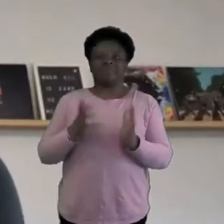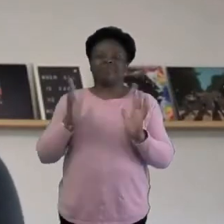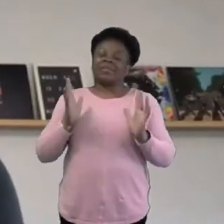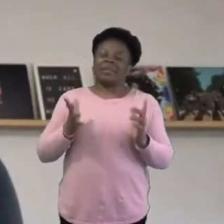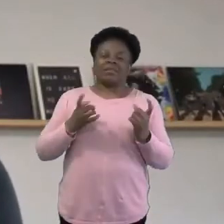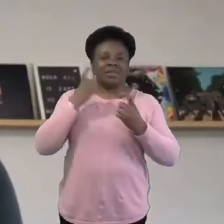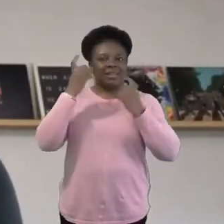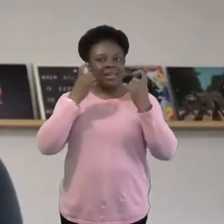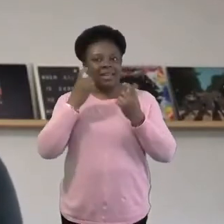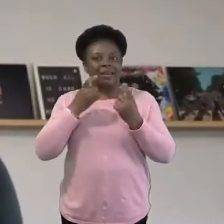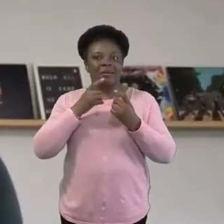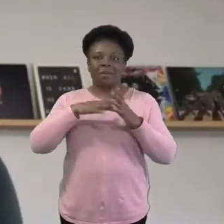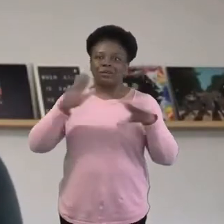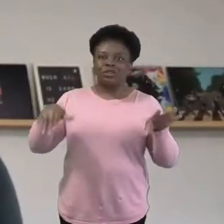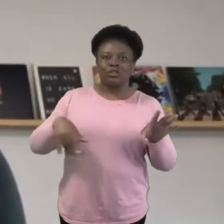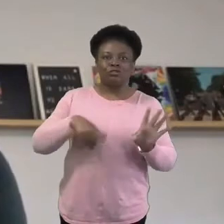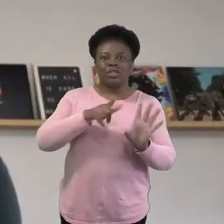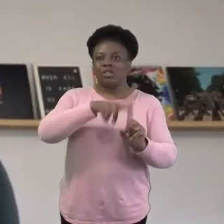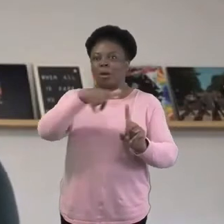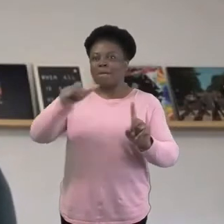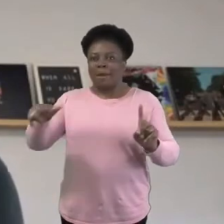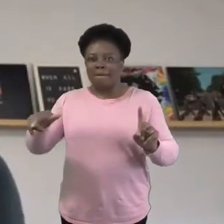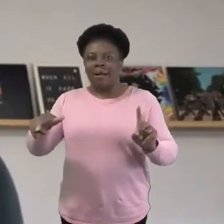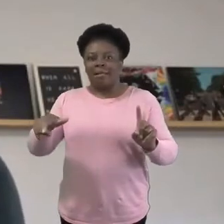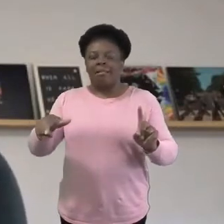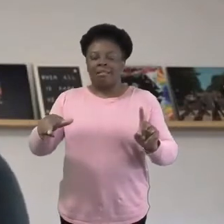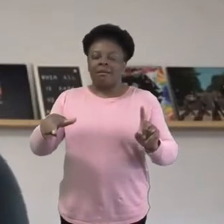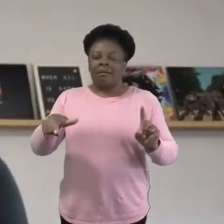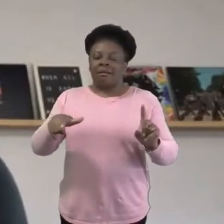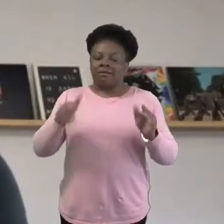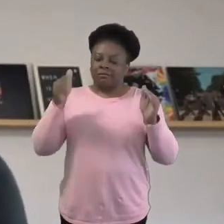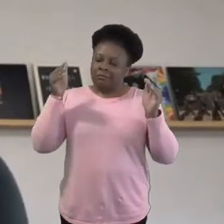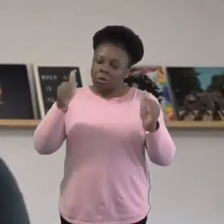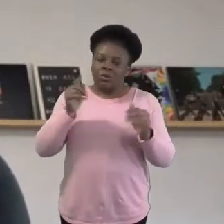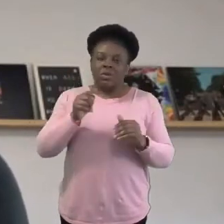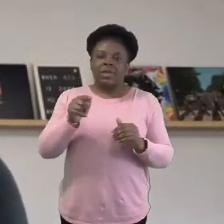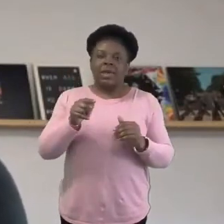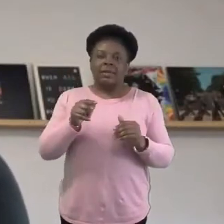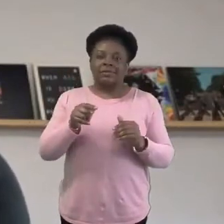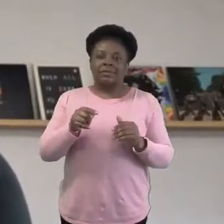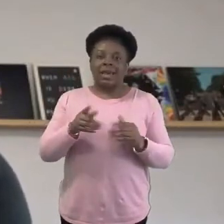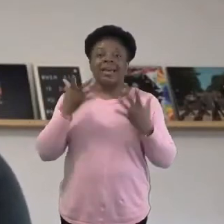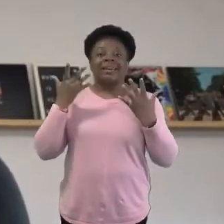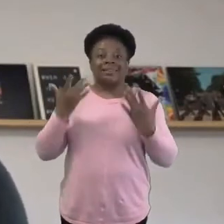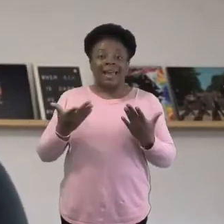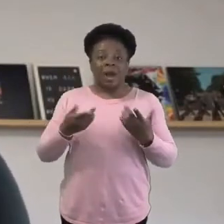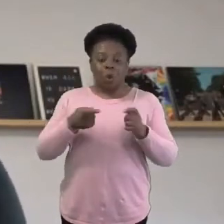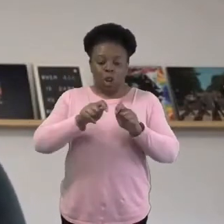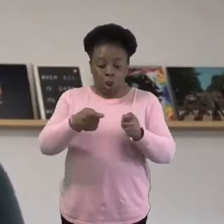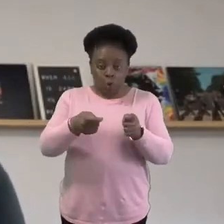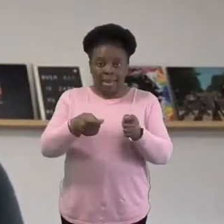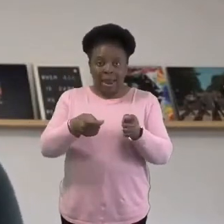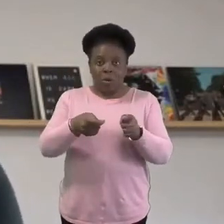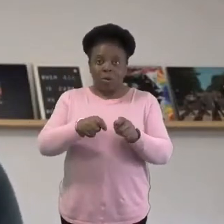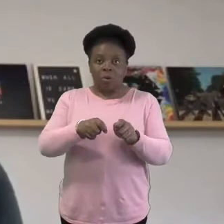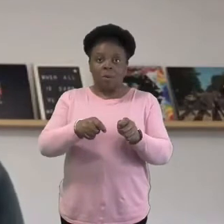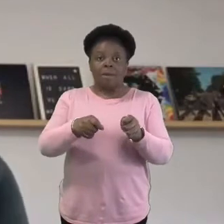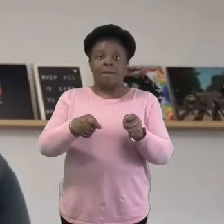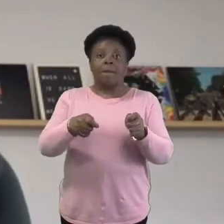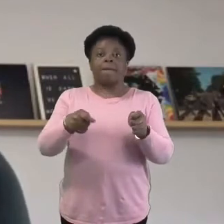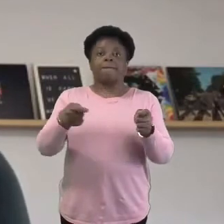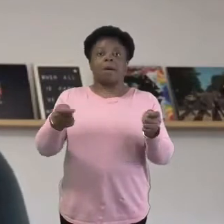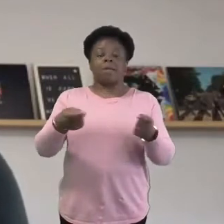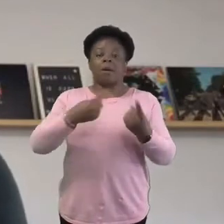young people. As things open up, I think we need to forcefully resist the urge to jump back into our